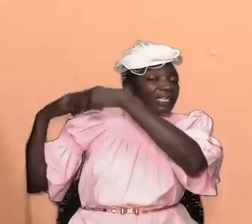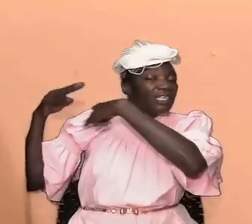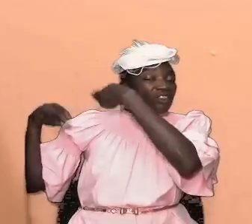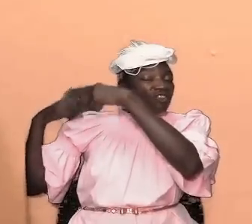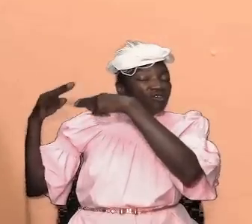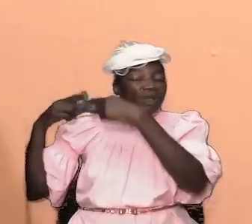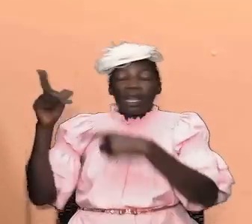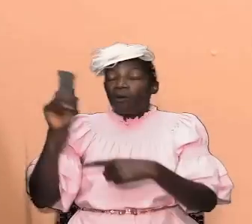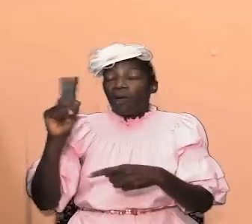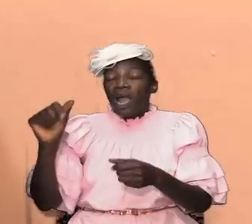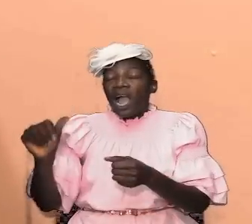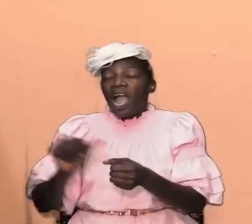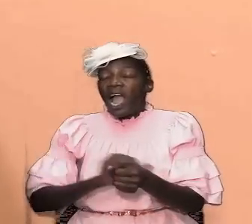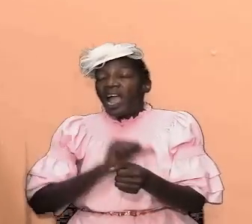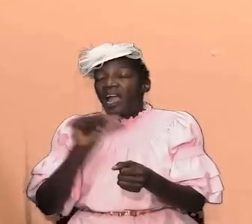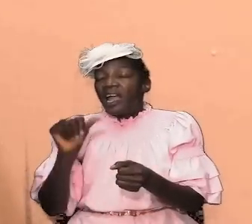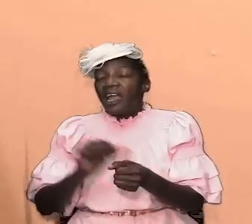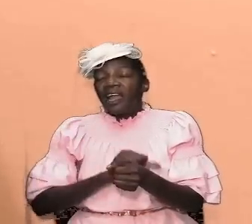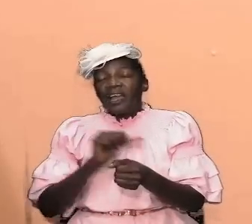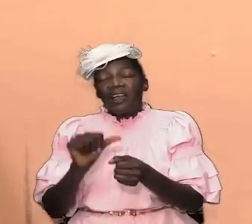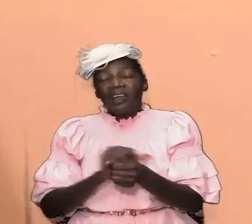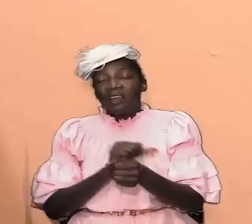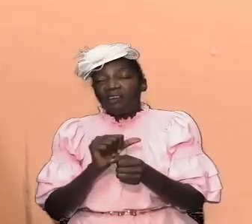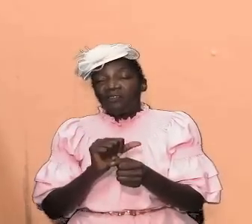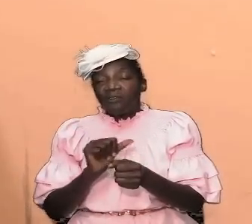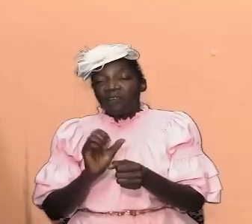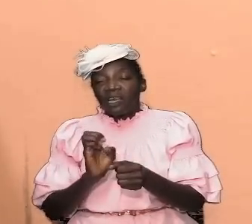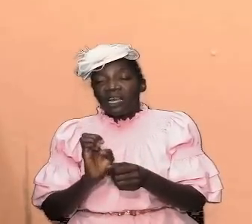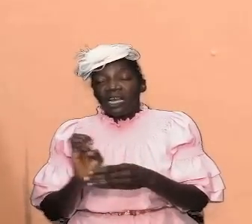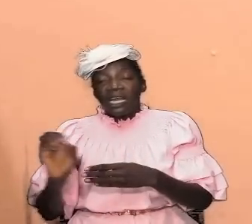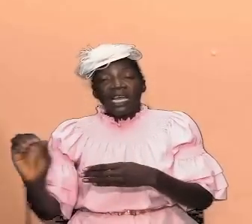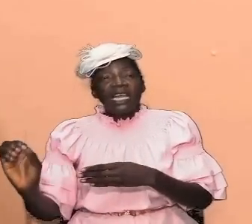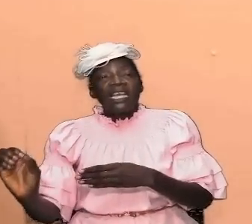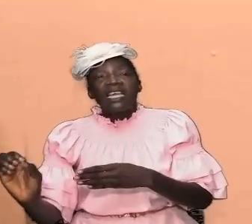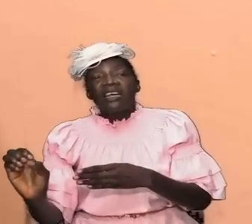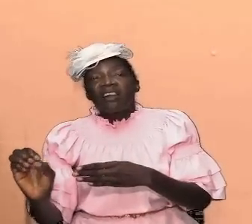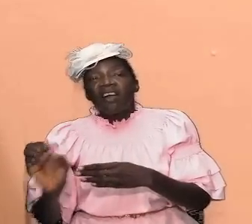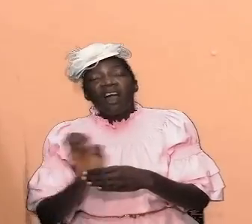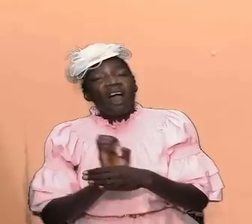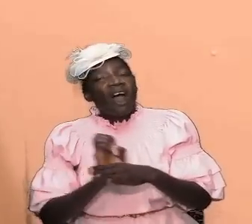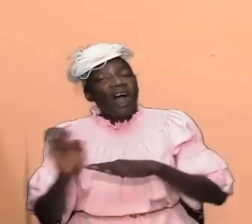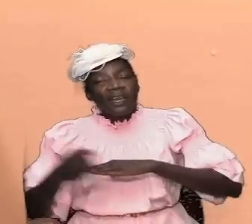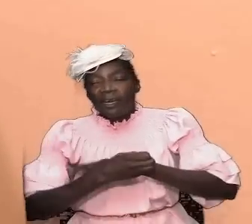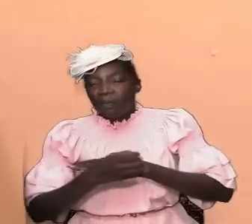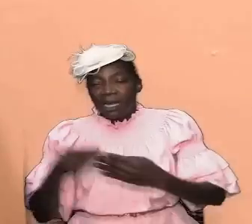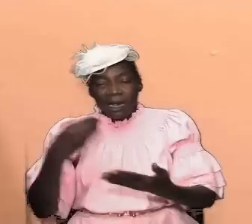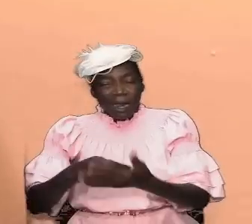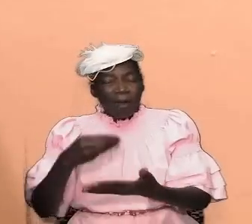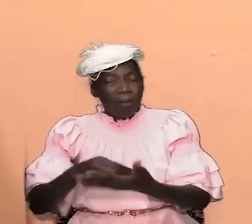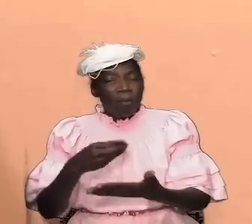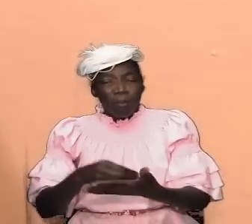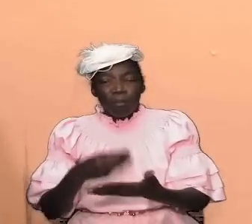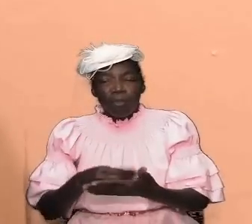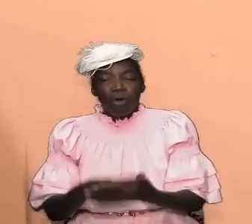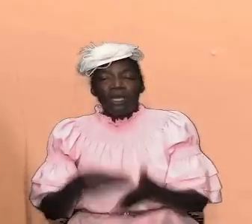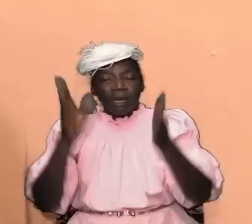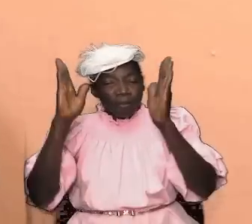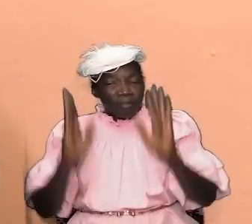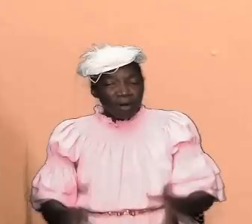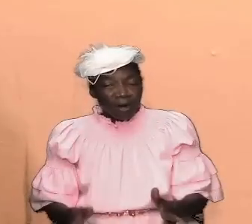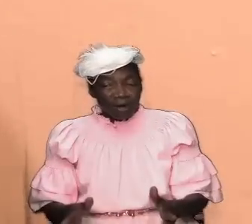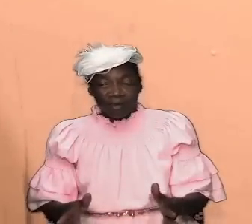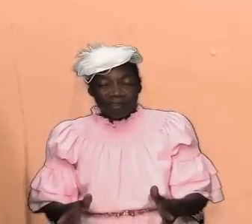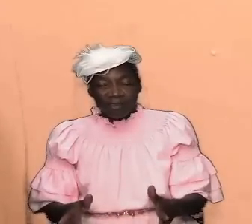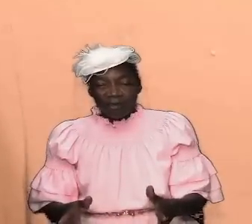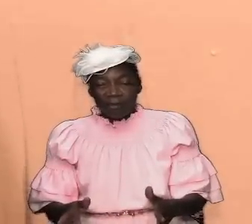economist every financial specialist every head of government they